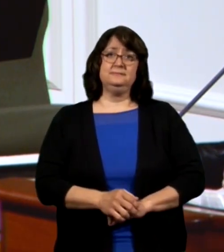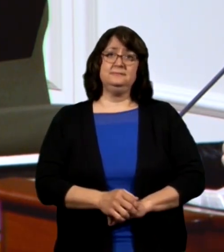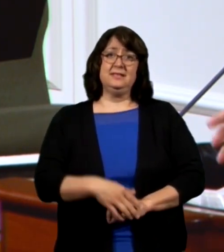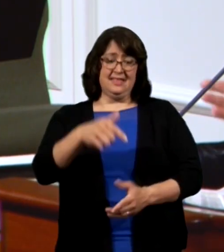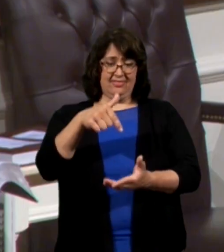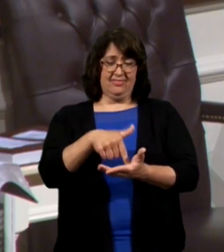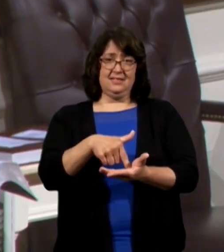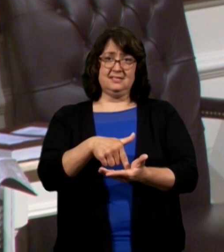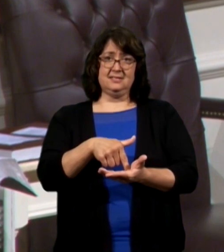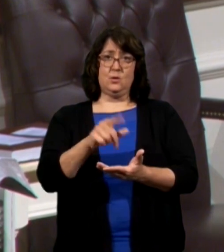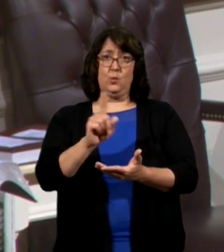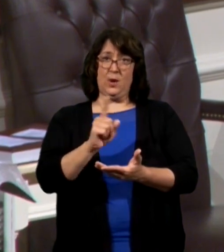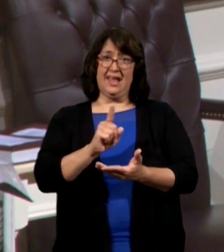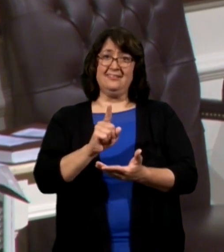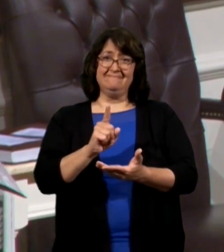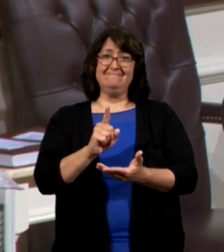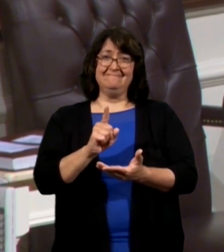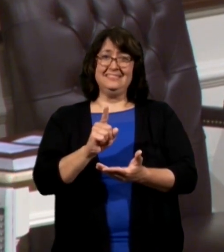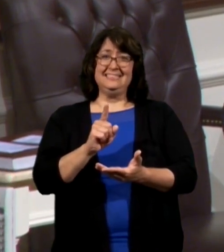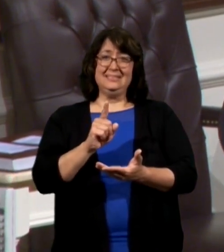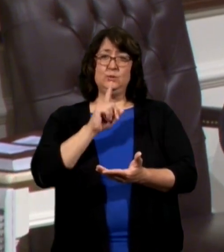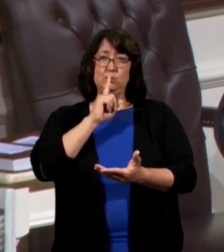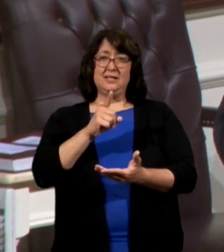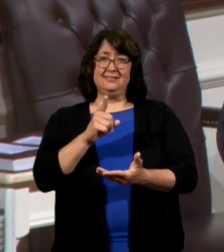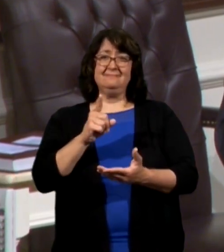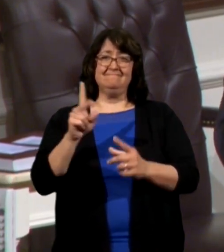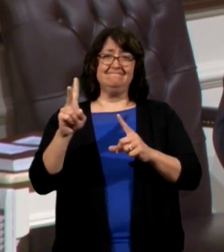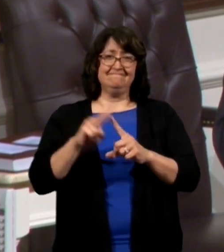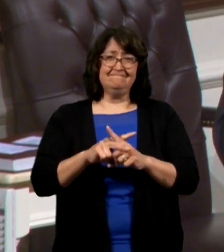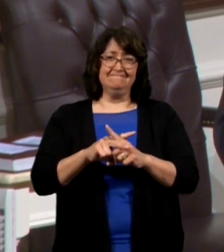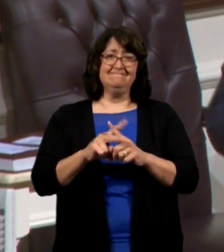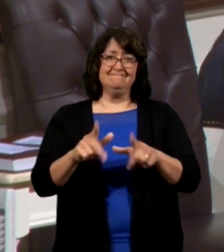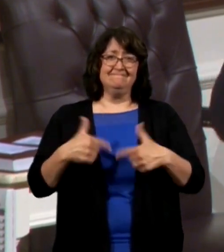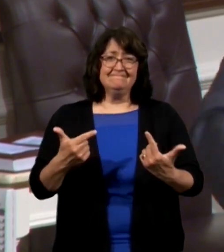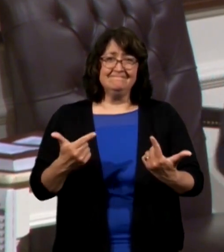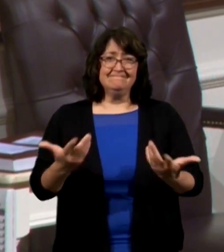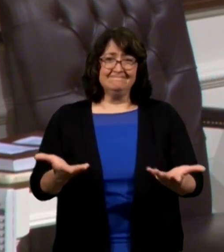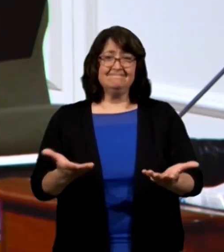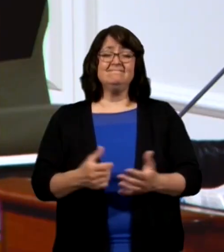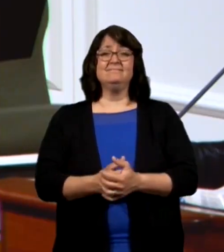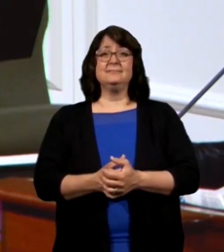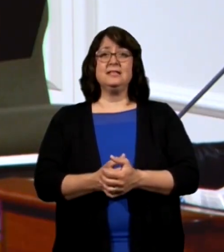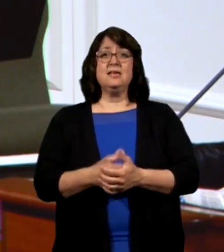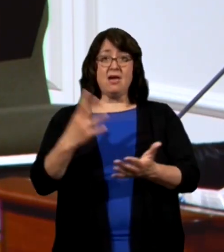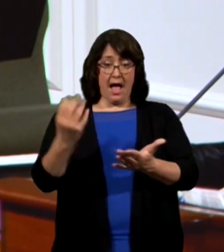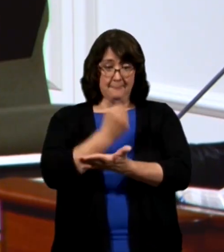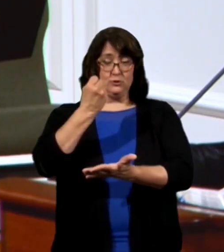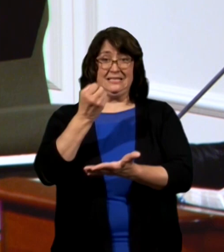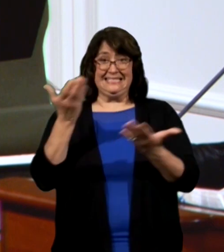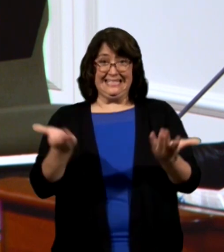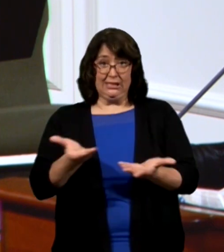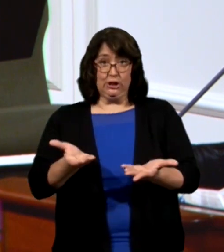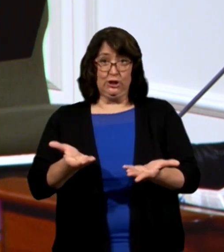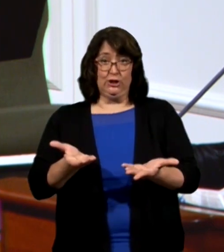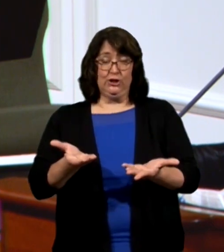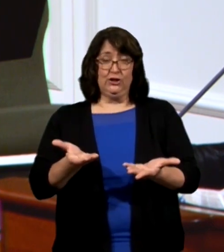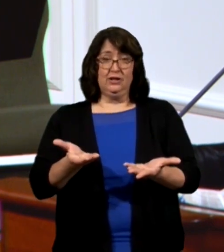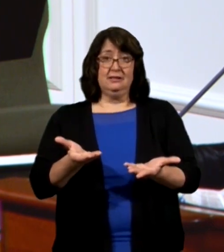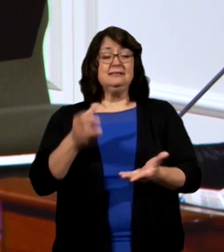This is where the rubber really meets the road. Okay, the opportunity's here.